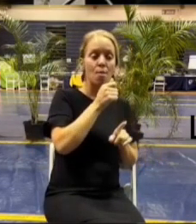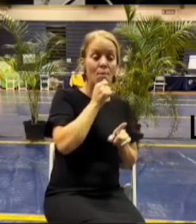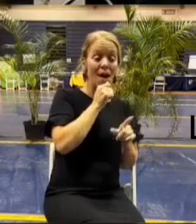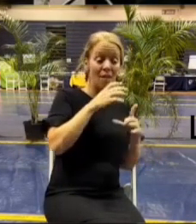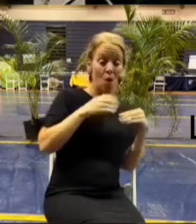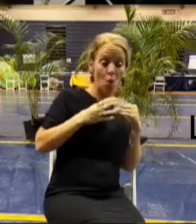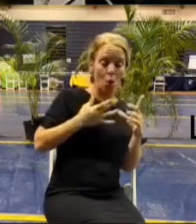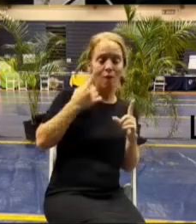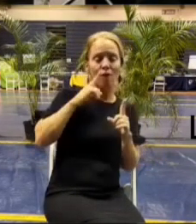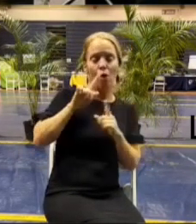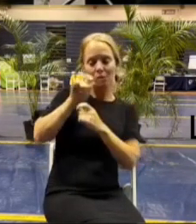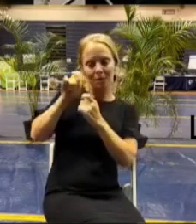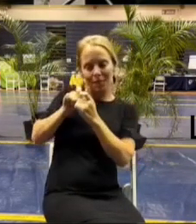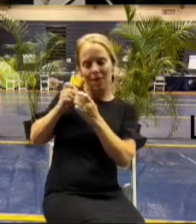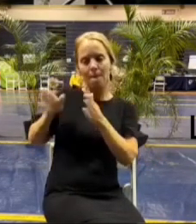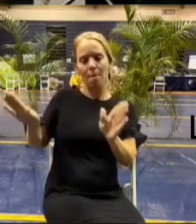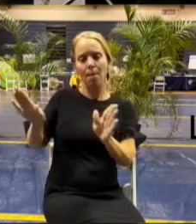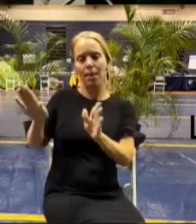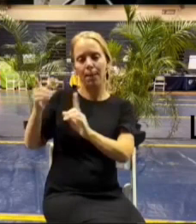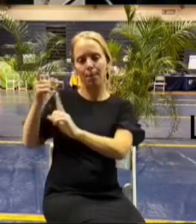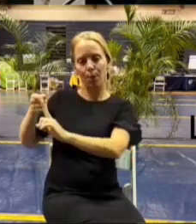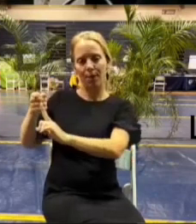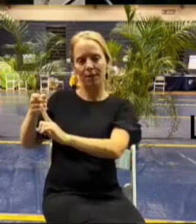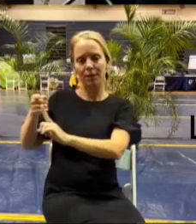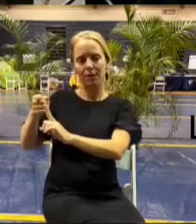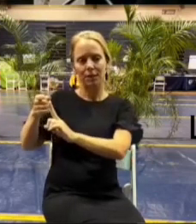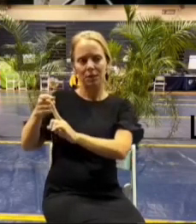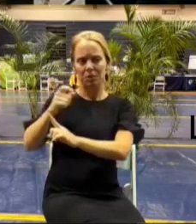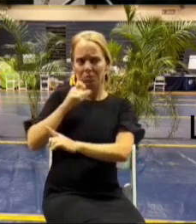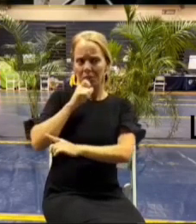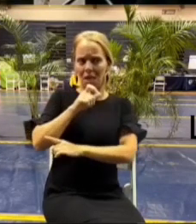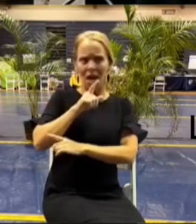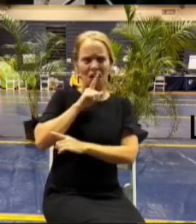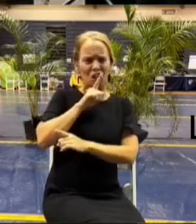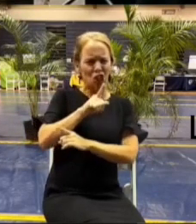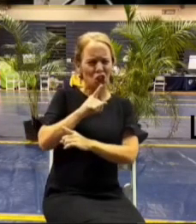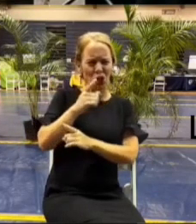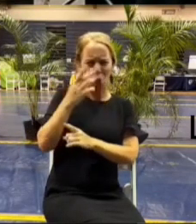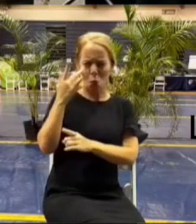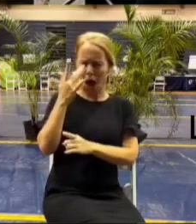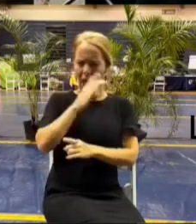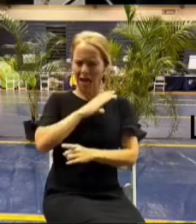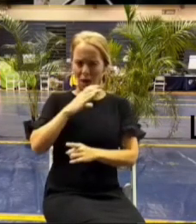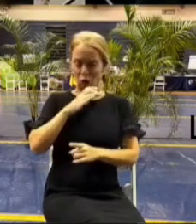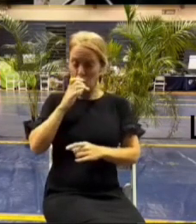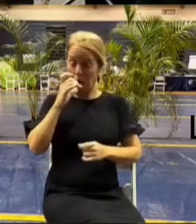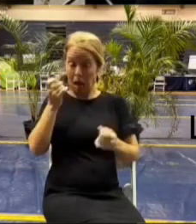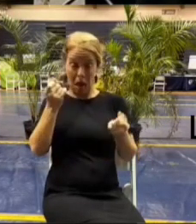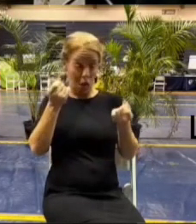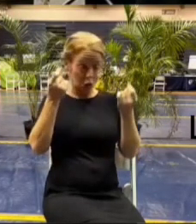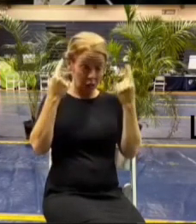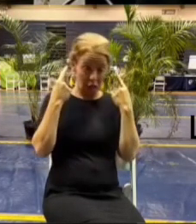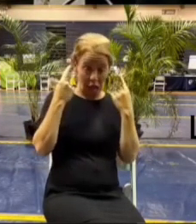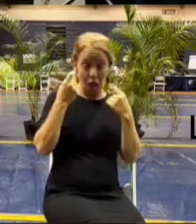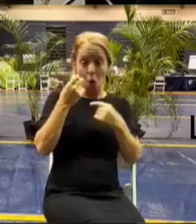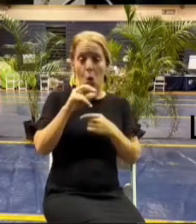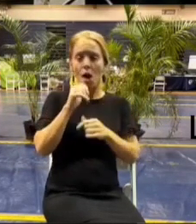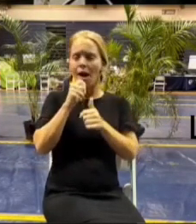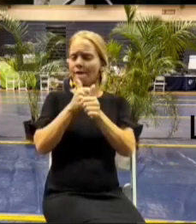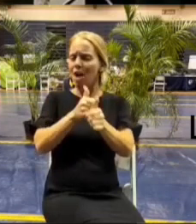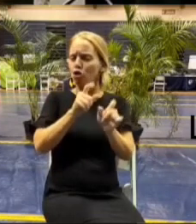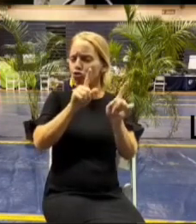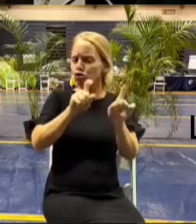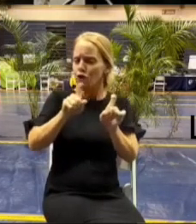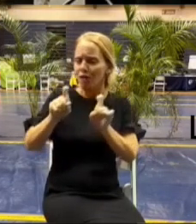purpose and um i'm not sure what they don't understand i'm not sure if they're not following the survey